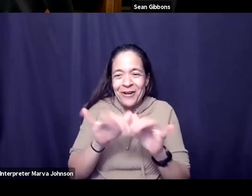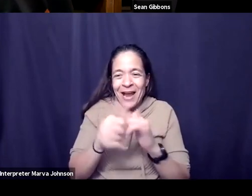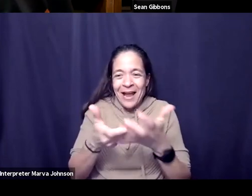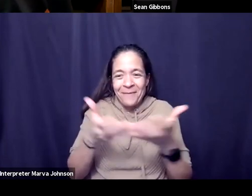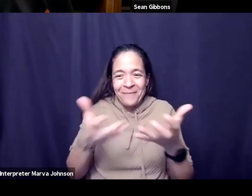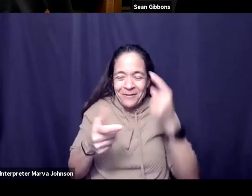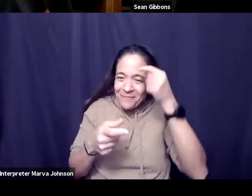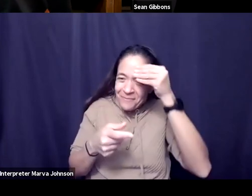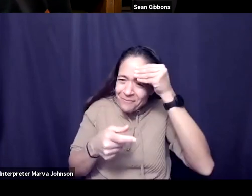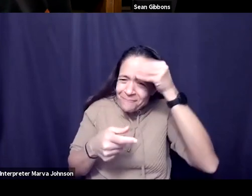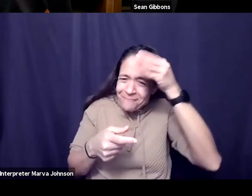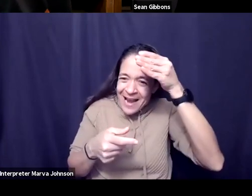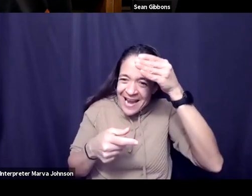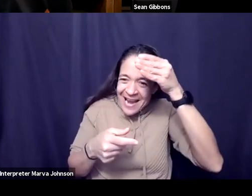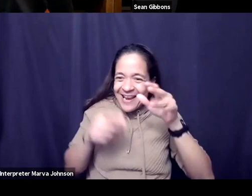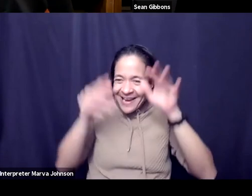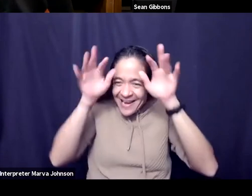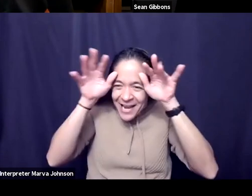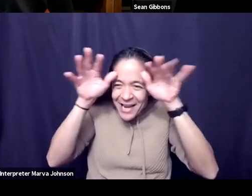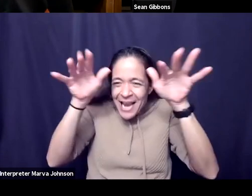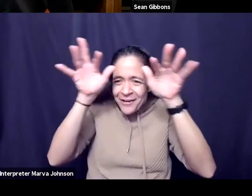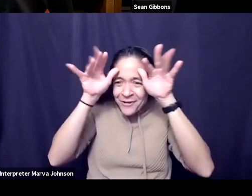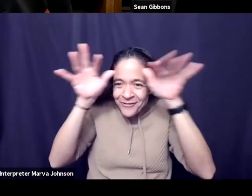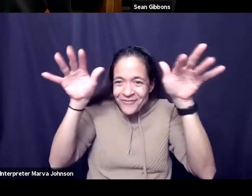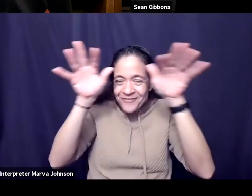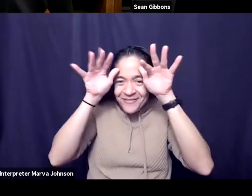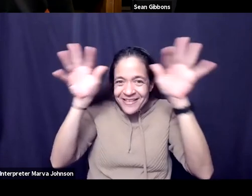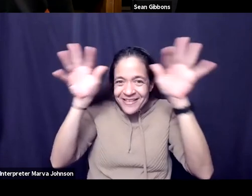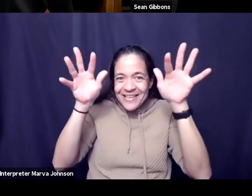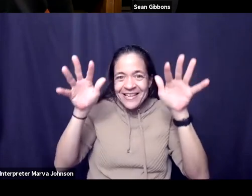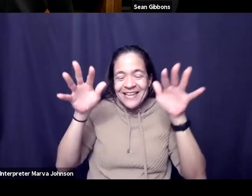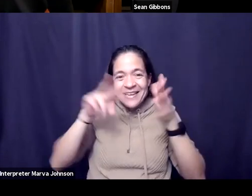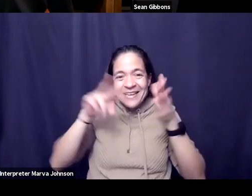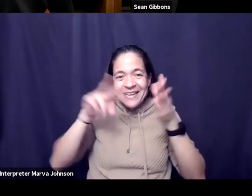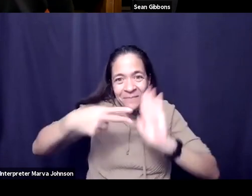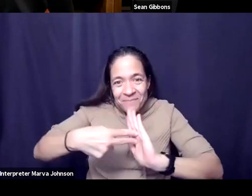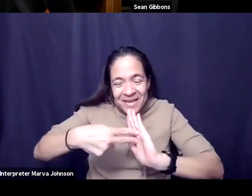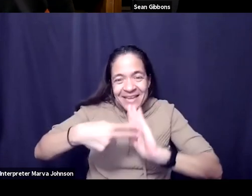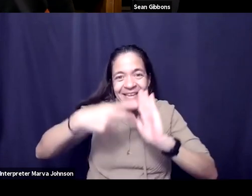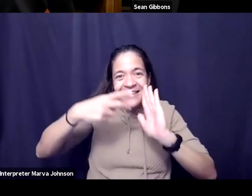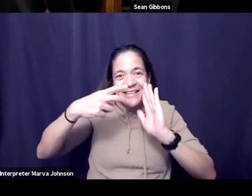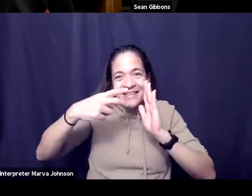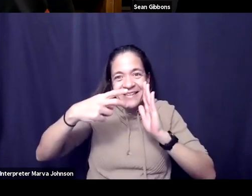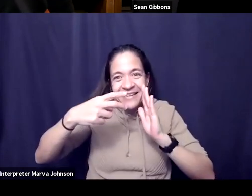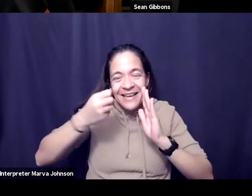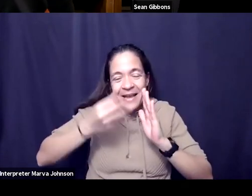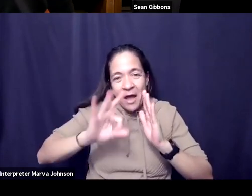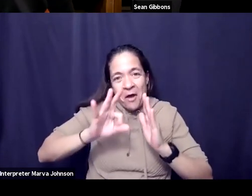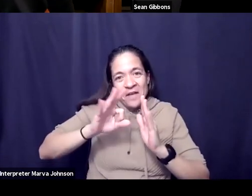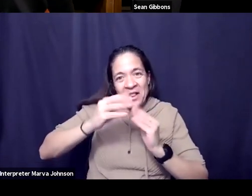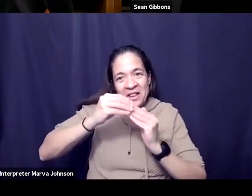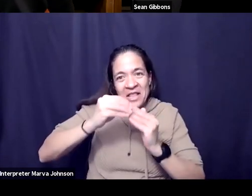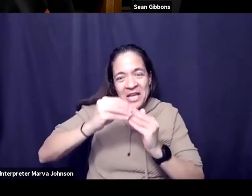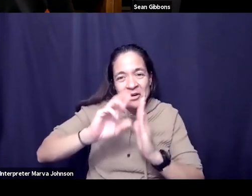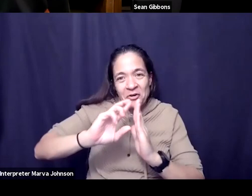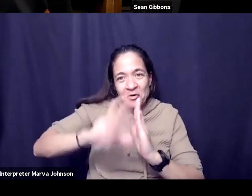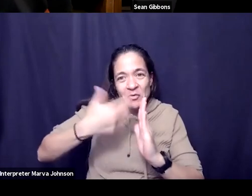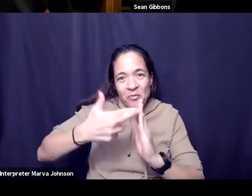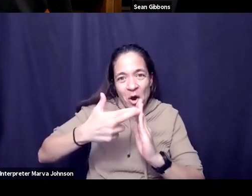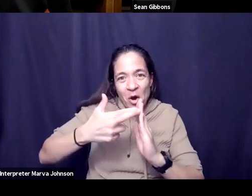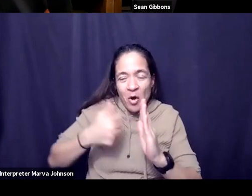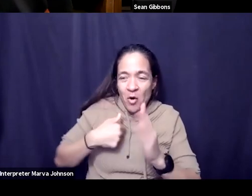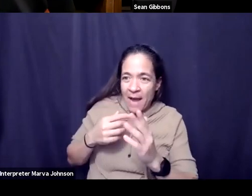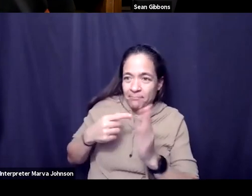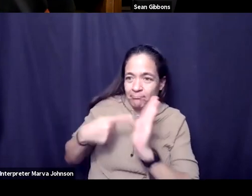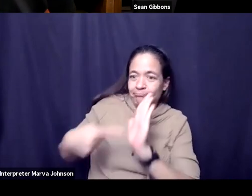and meaning that this leadership role meant for those leaders and i think